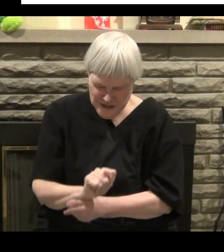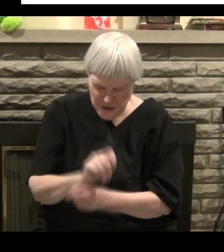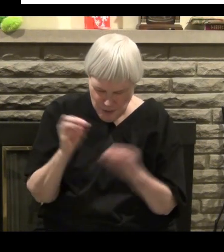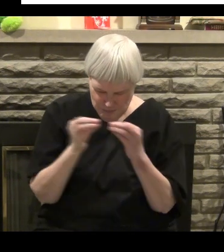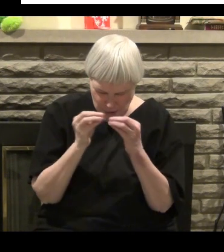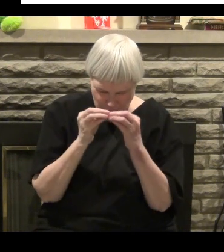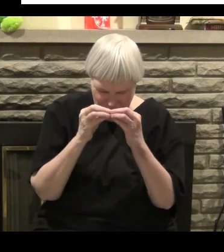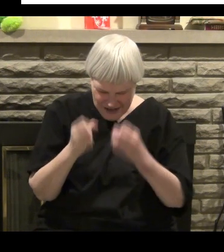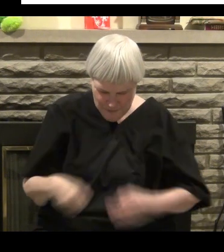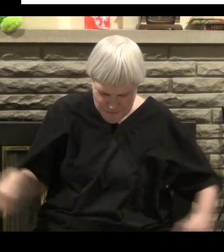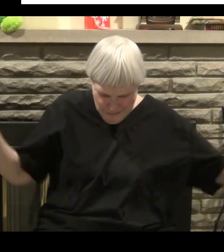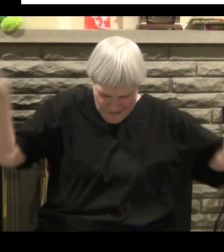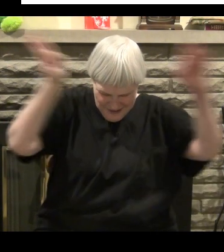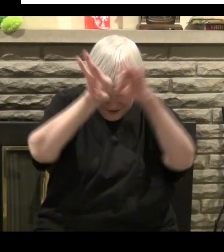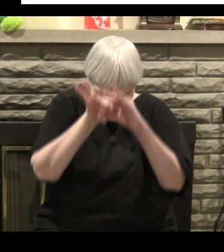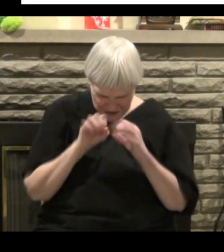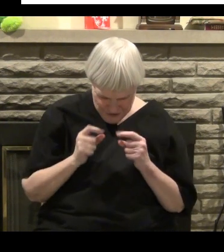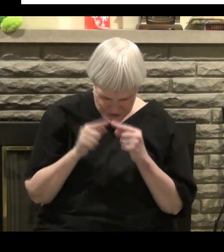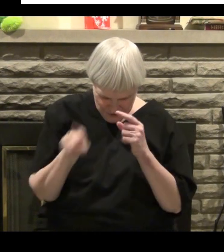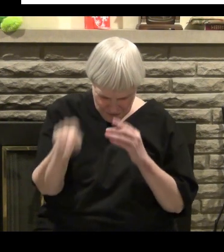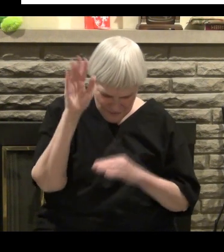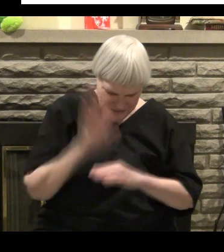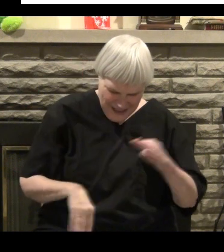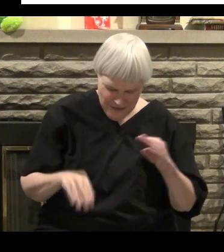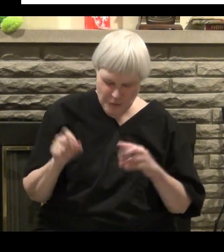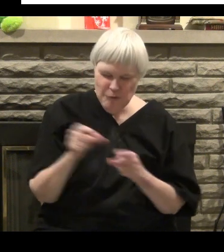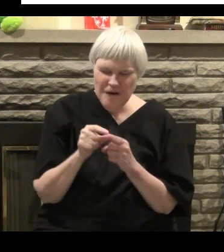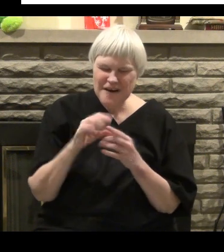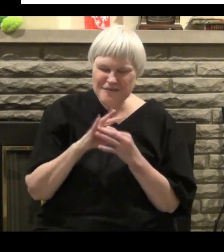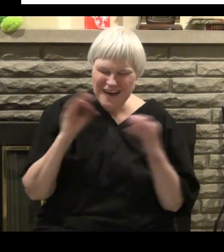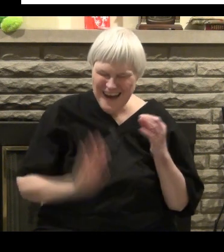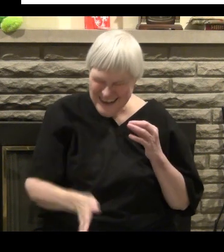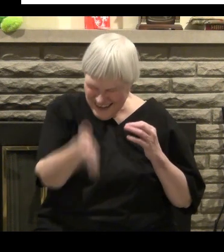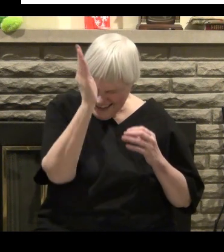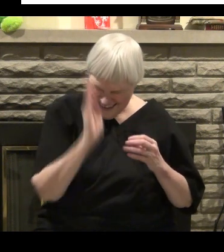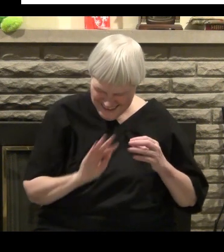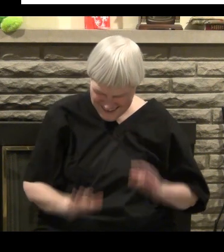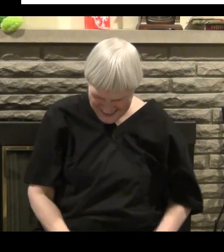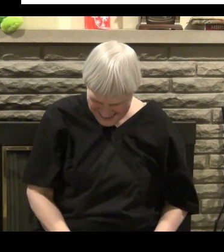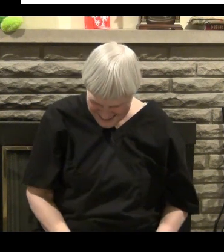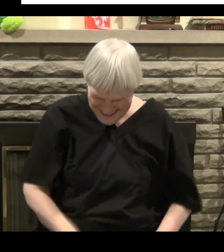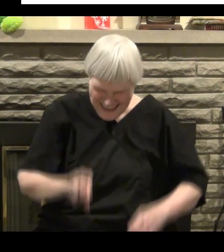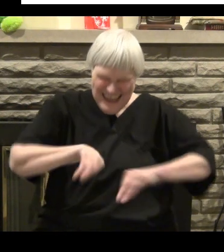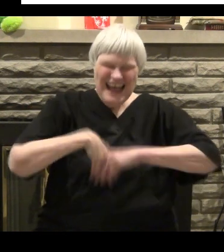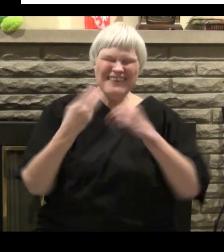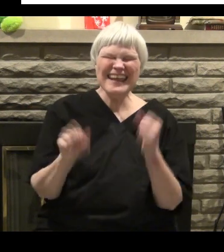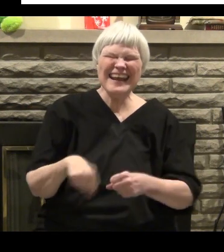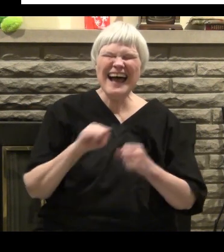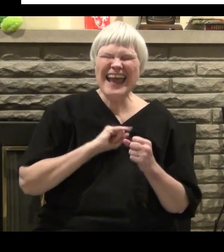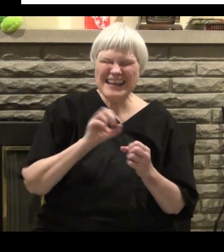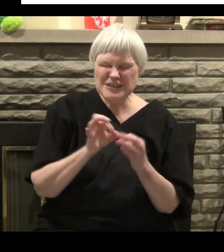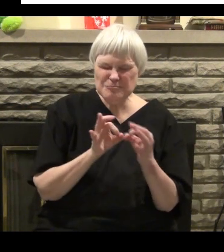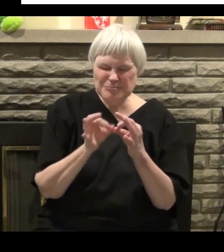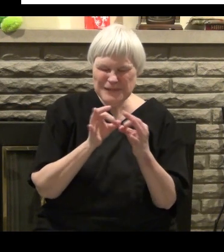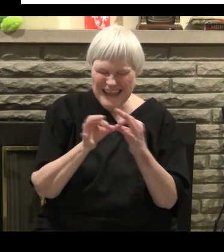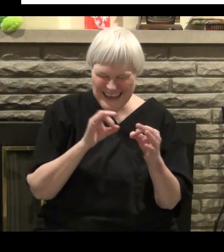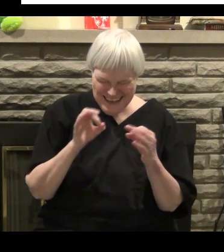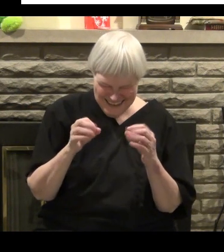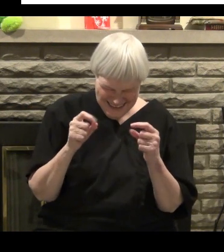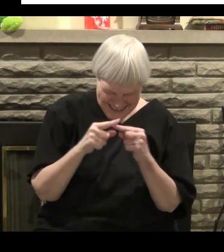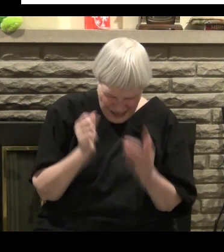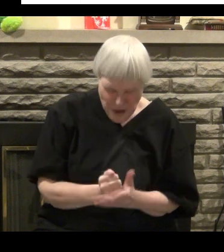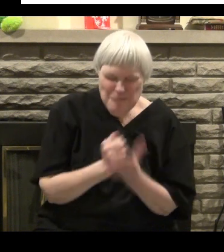and philosophy comes before you start going into becoming a priest in the Catholic Church and that's what's more important to you.